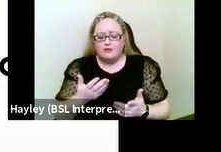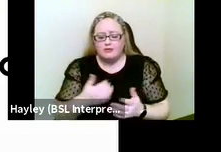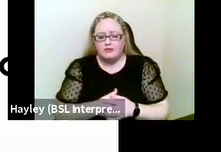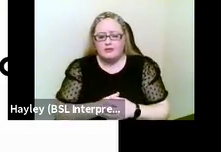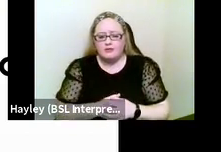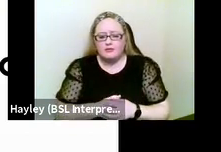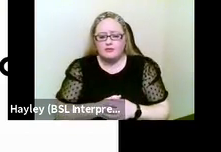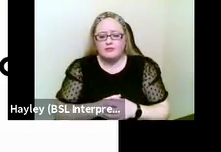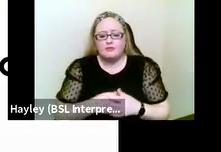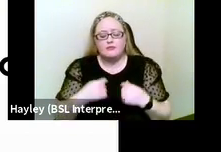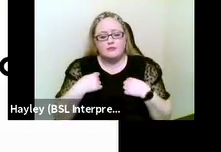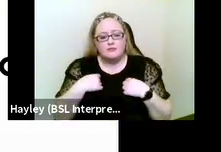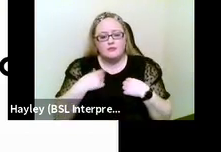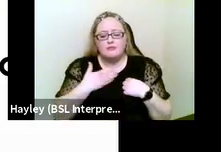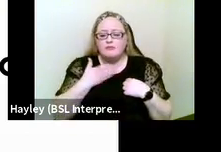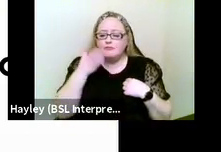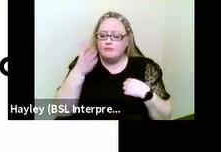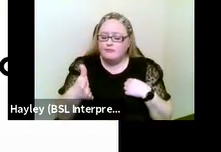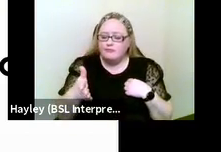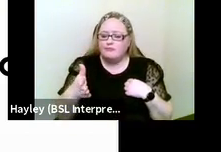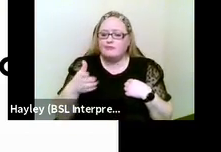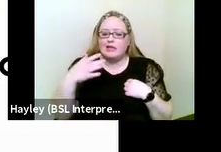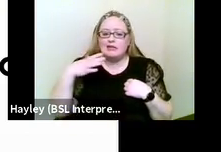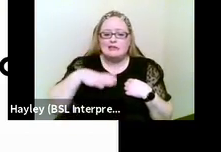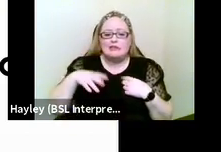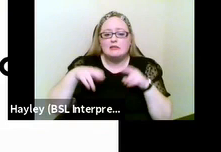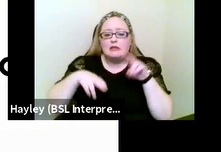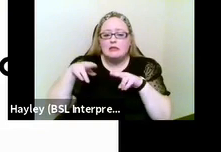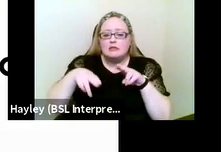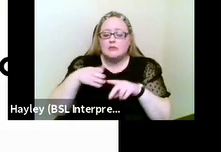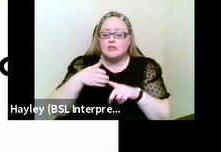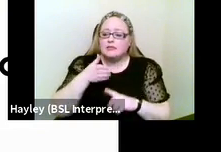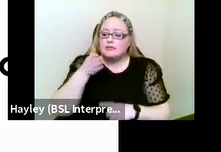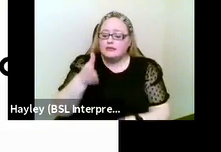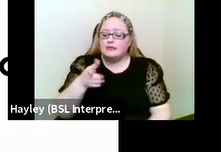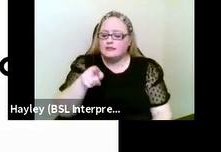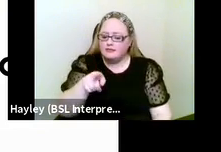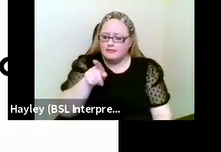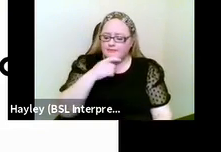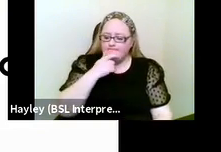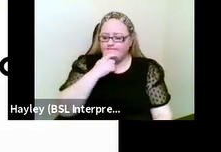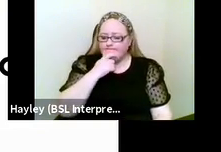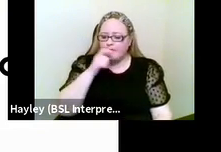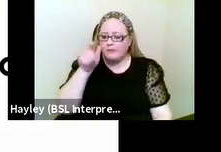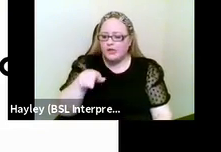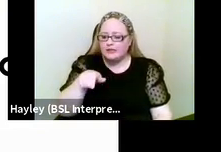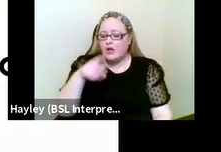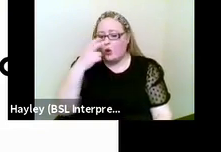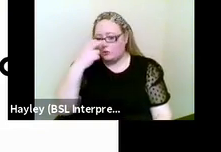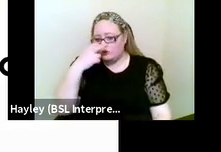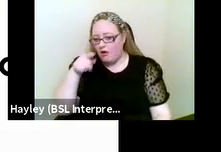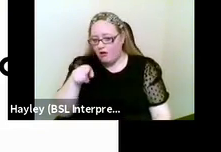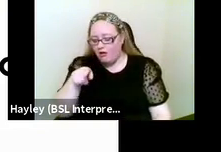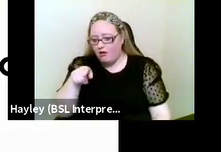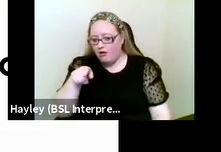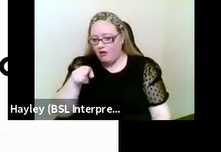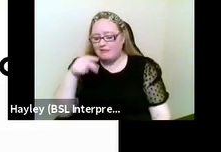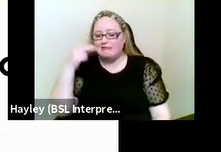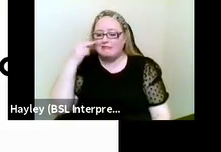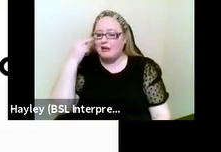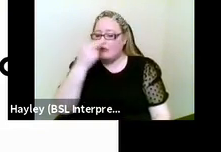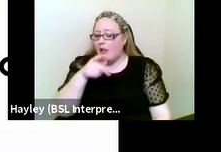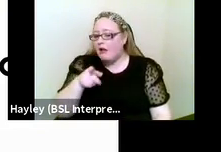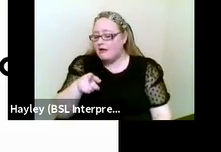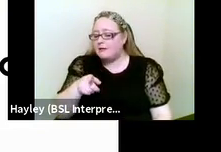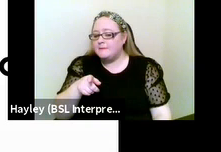I'm out doing a needs assessment and as a result of that, I identify that this older person is deafblind.